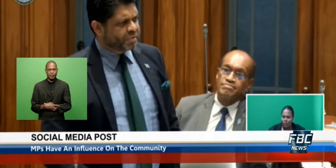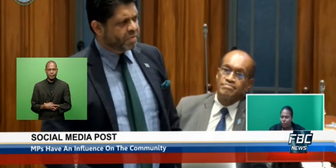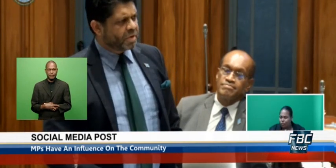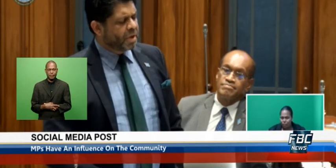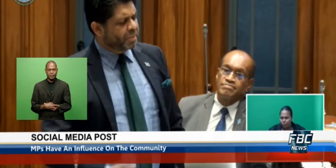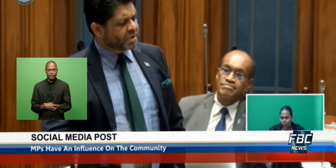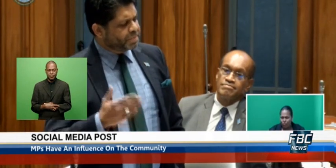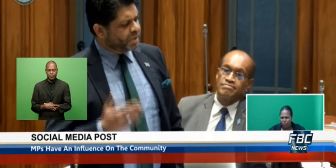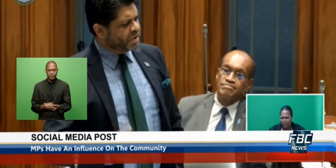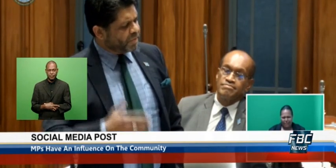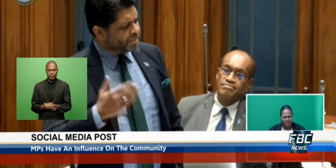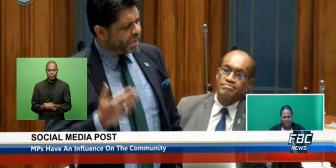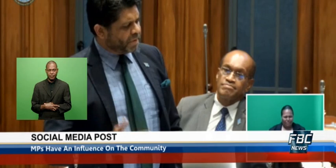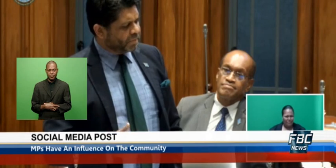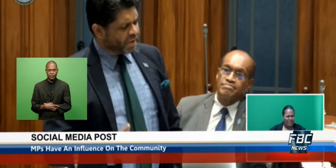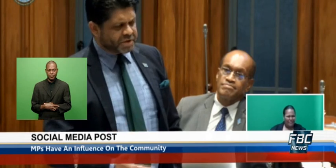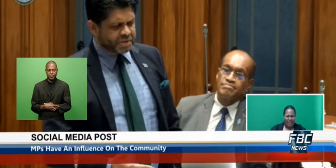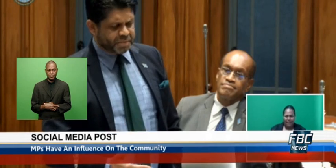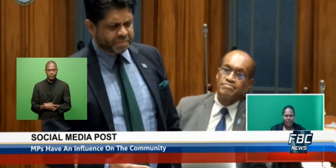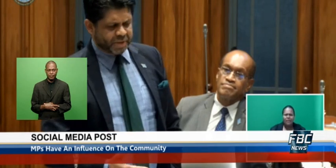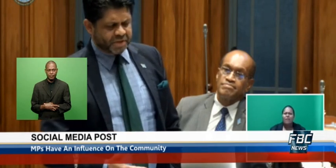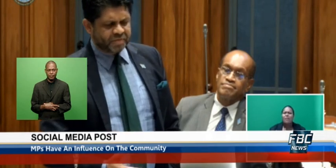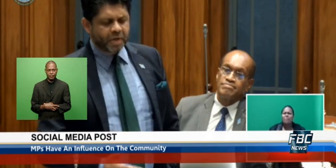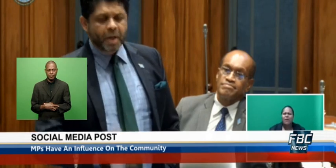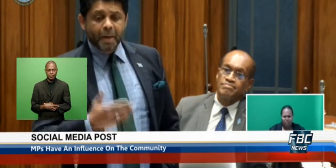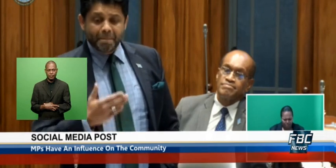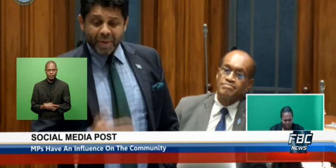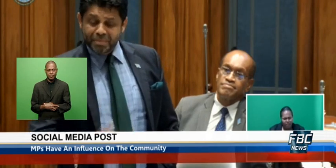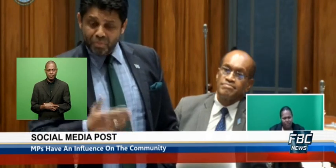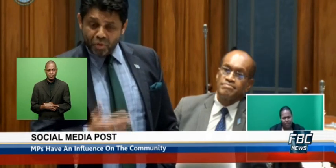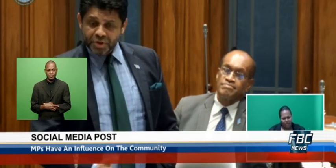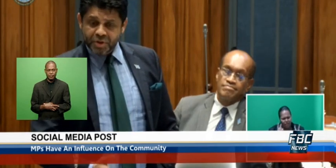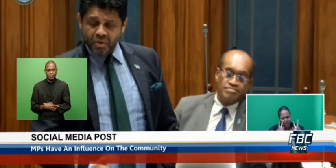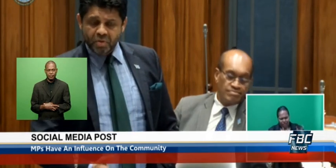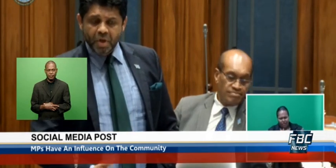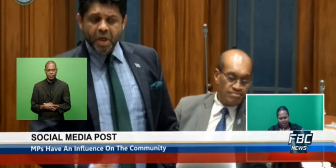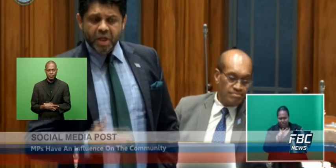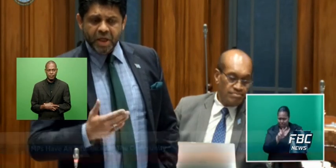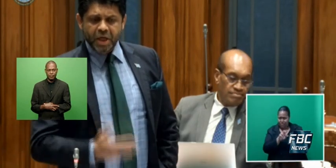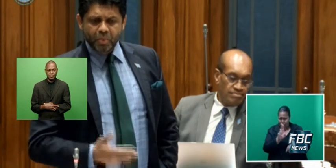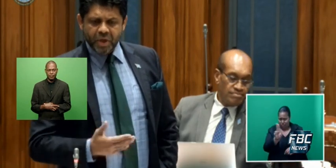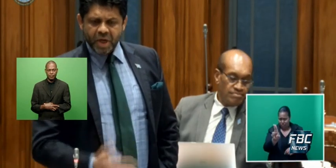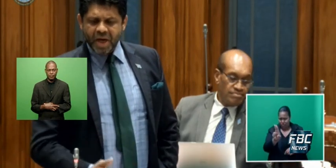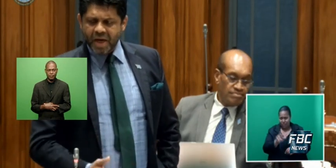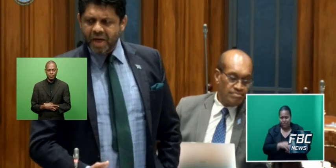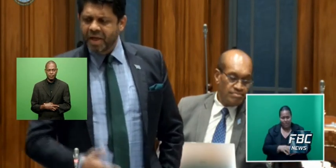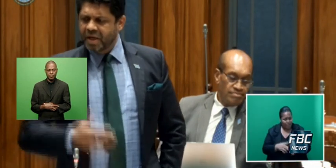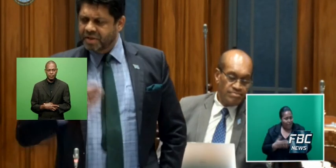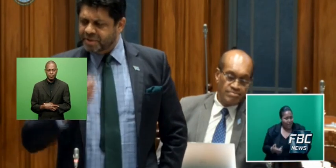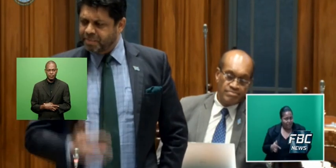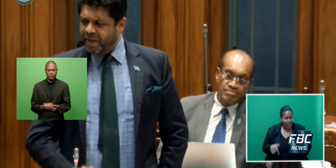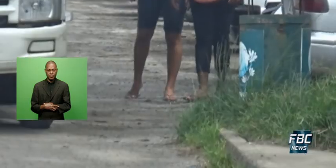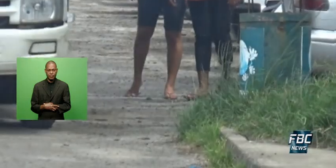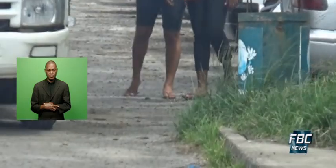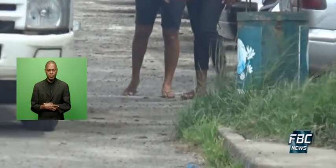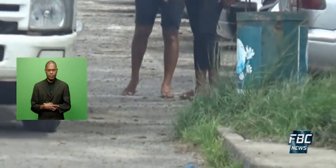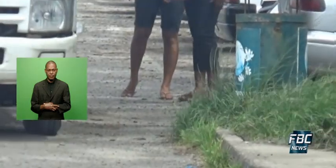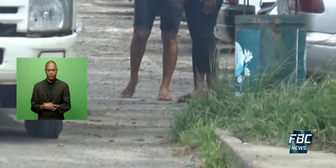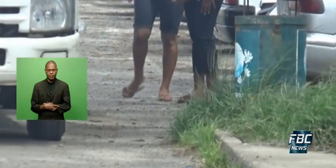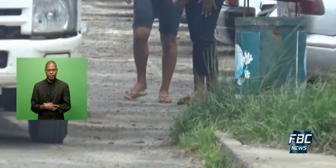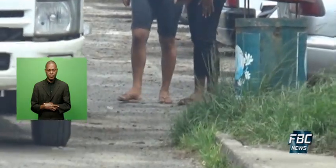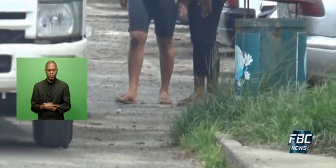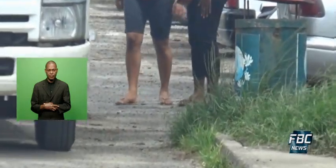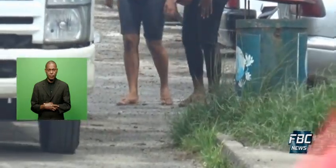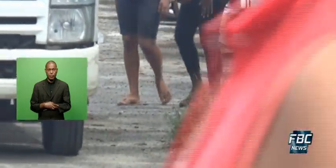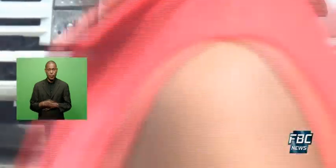distasteful, because purely for public relations perspective, but more so, here we are displaying a